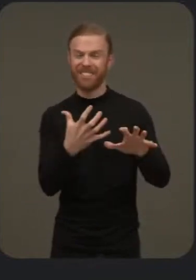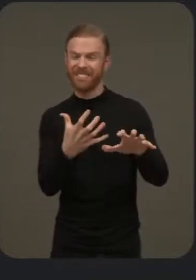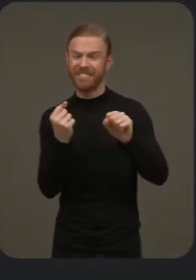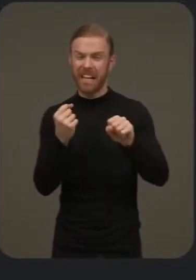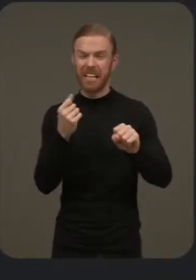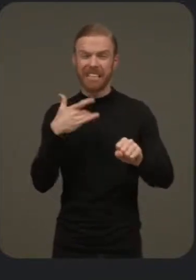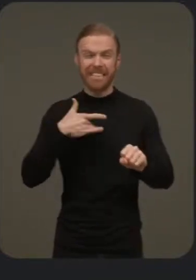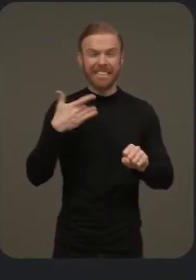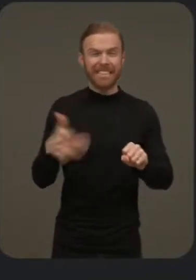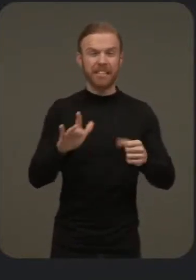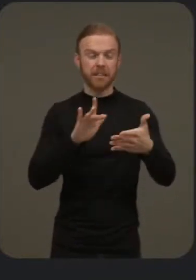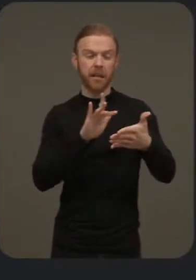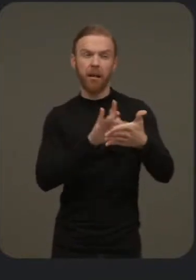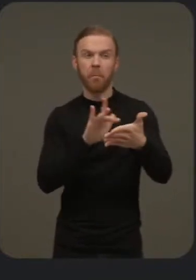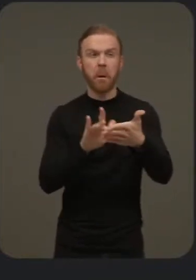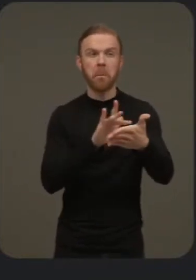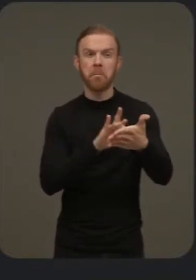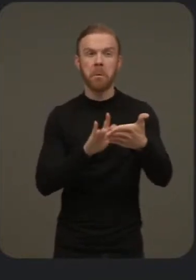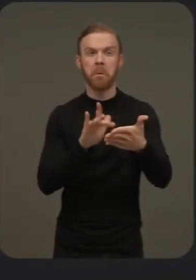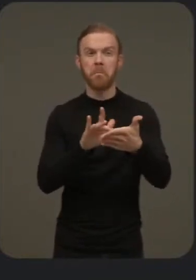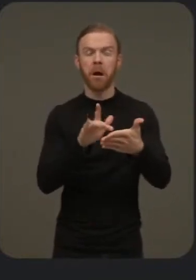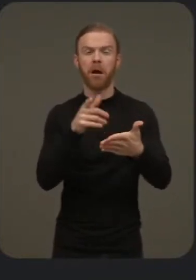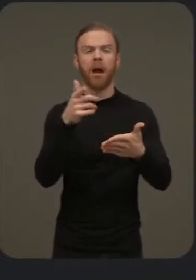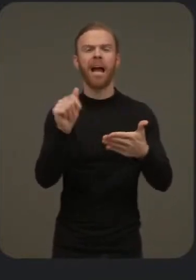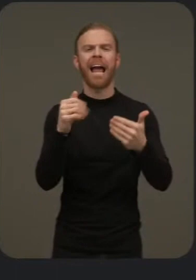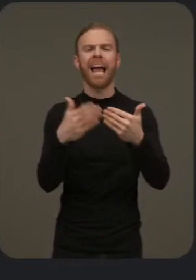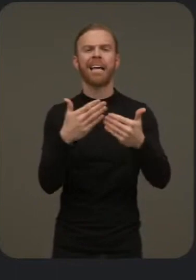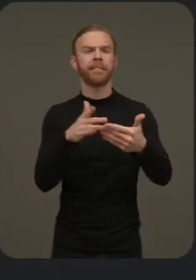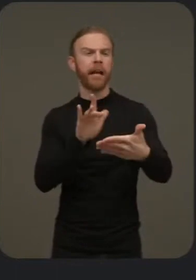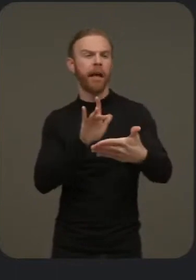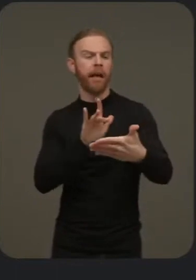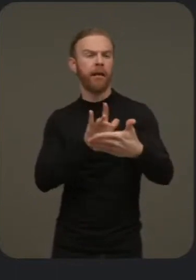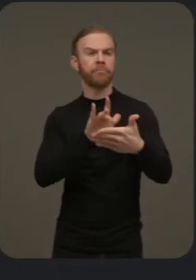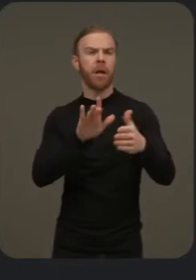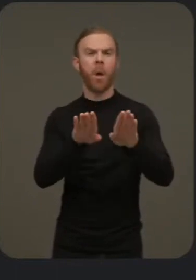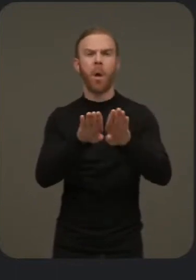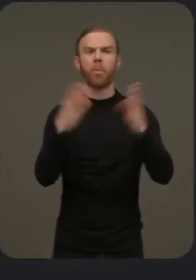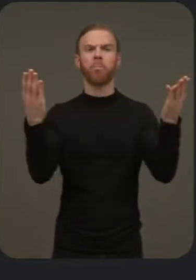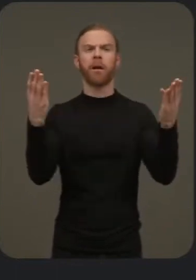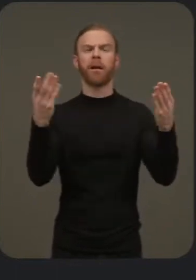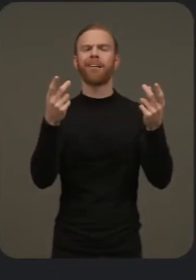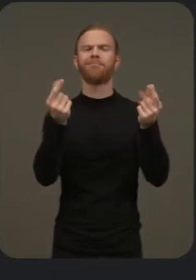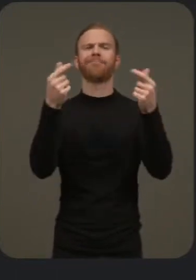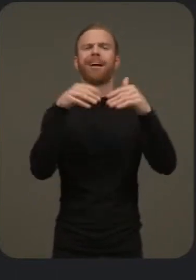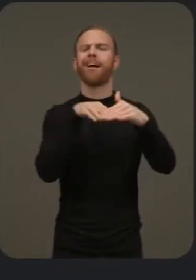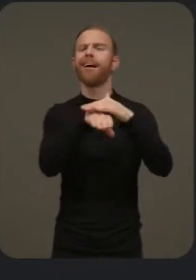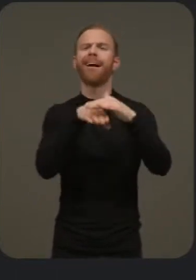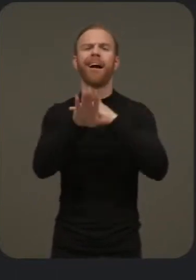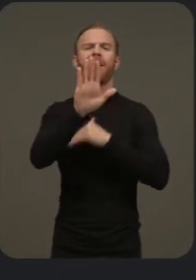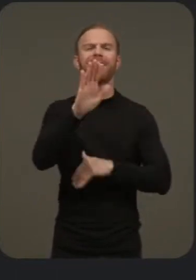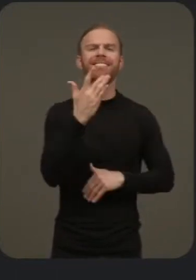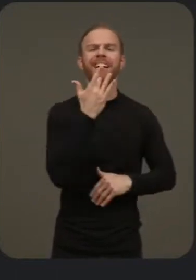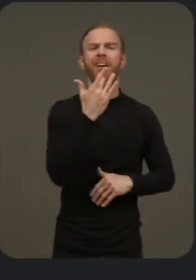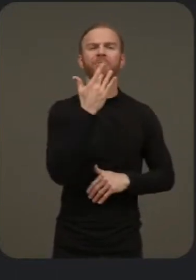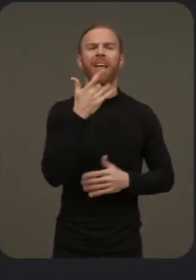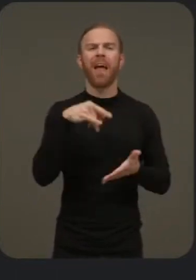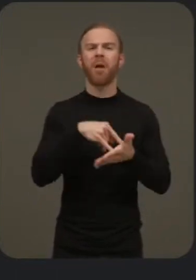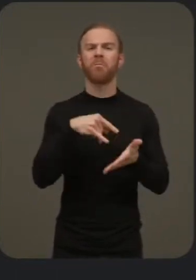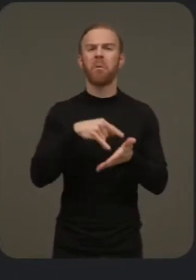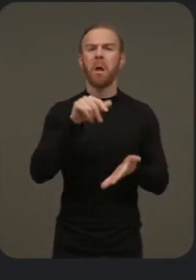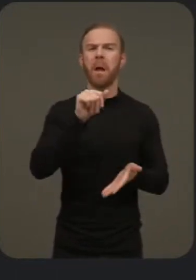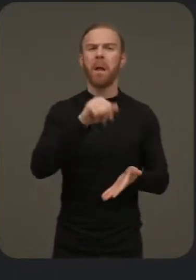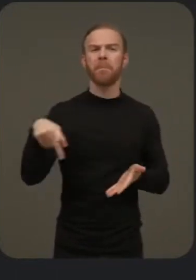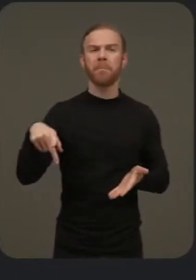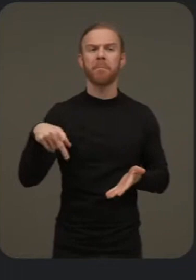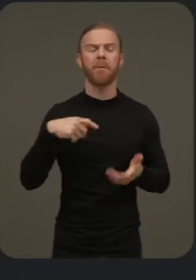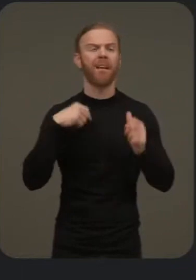sensor, I can quickly unlock the device and get immediate access to all my favorite Android apps. So I